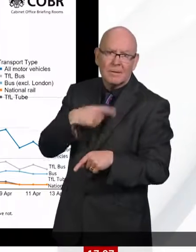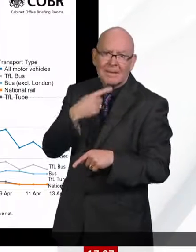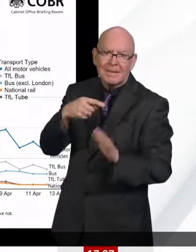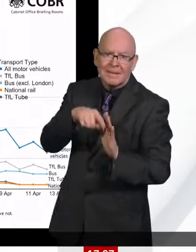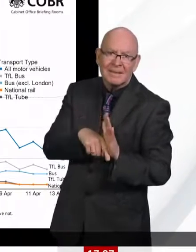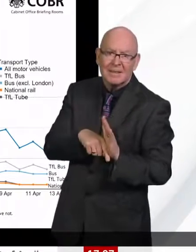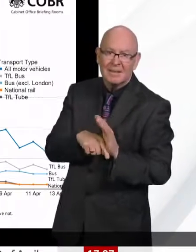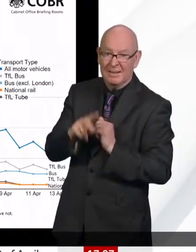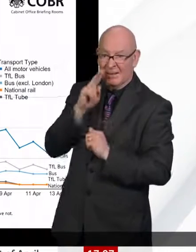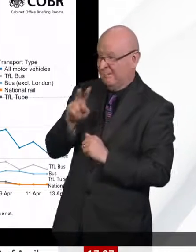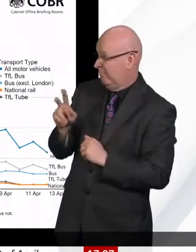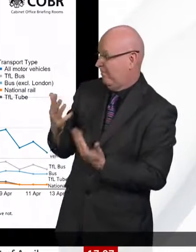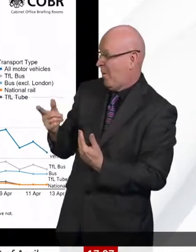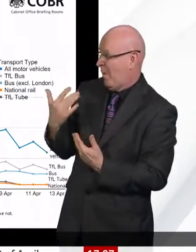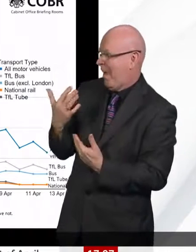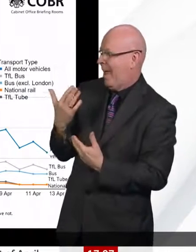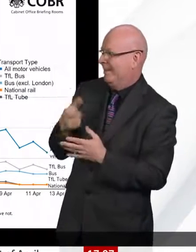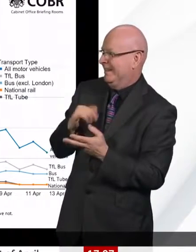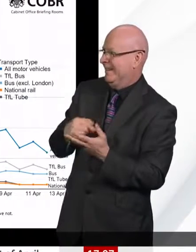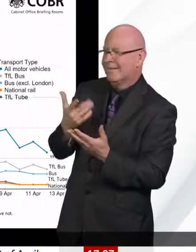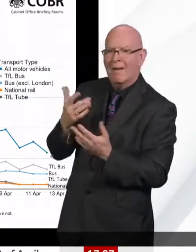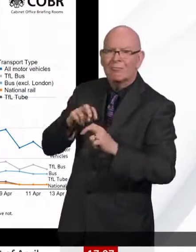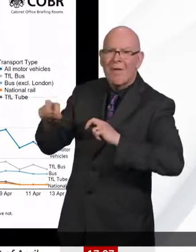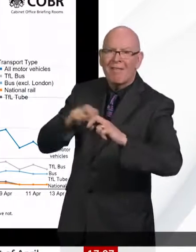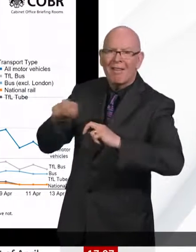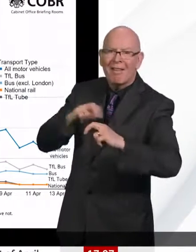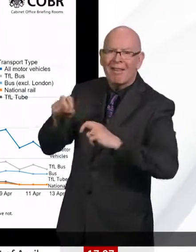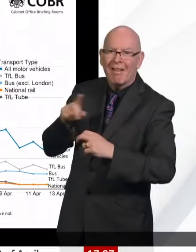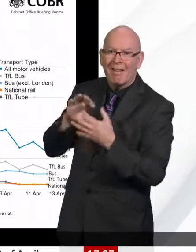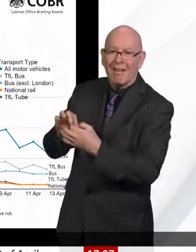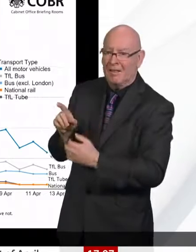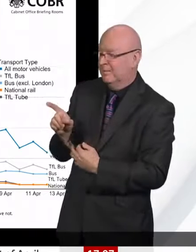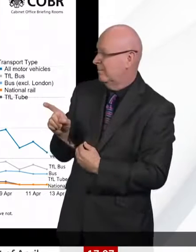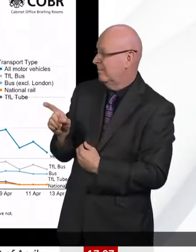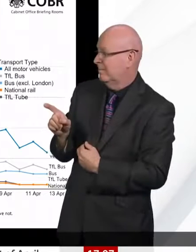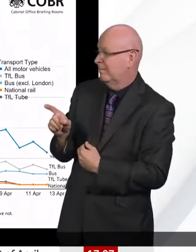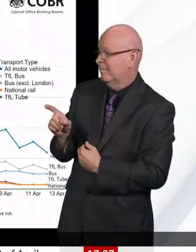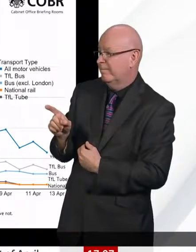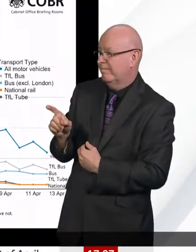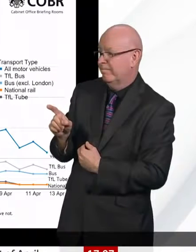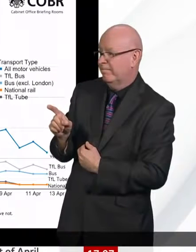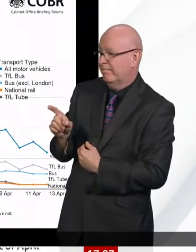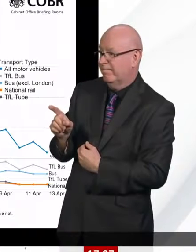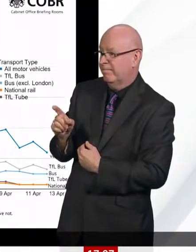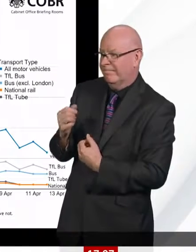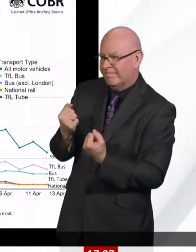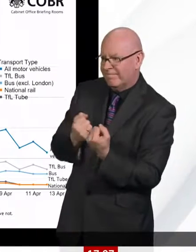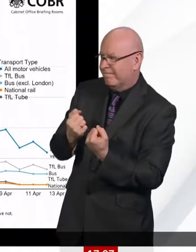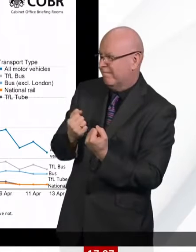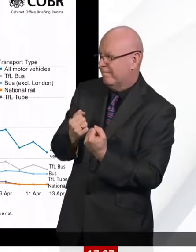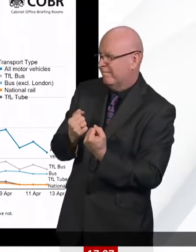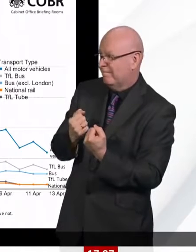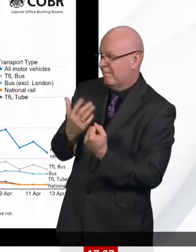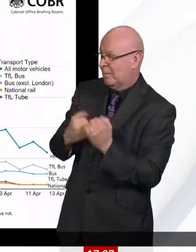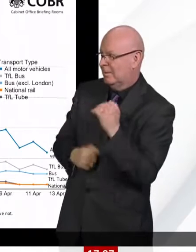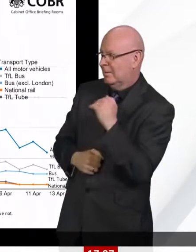look at on a regular basis that tell us that compliance levels in the public are very high. And we need to